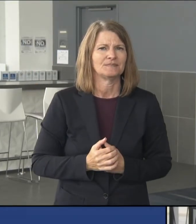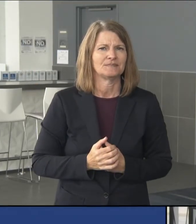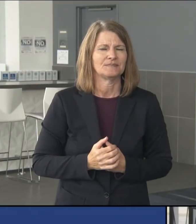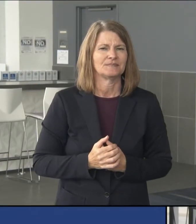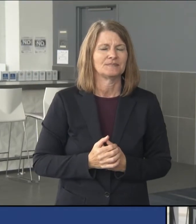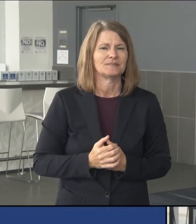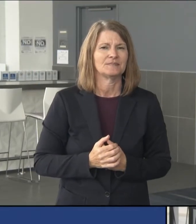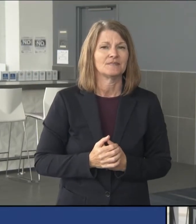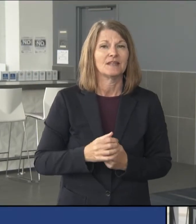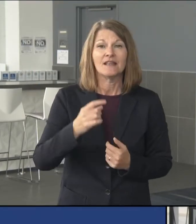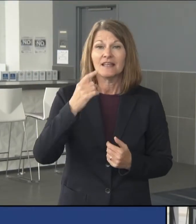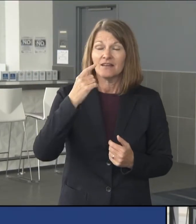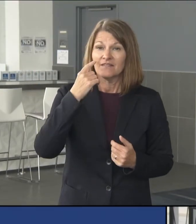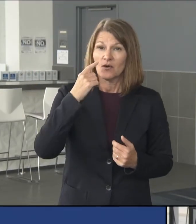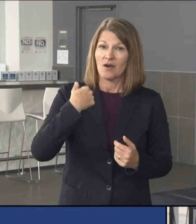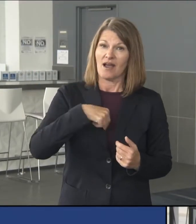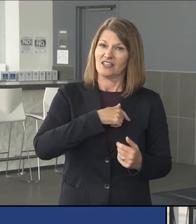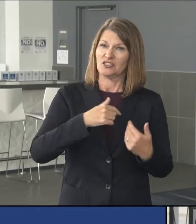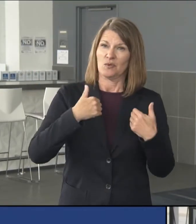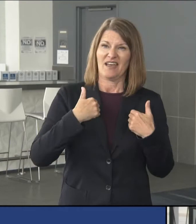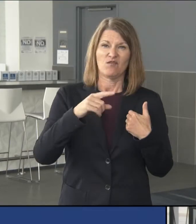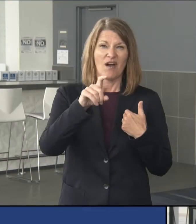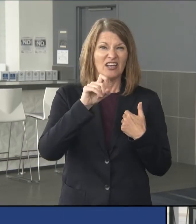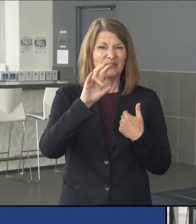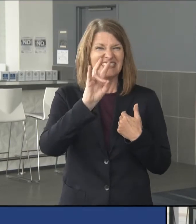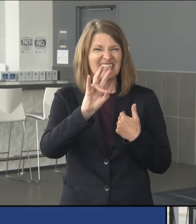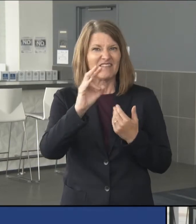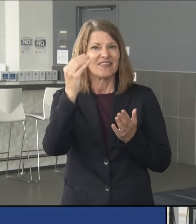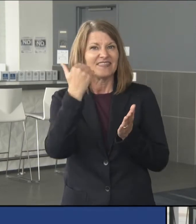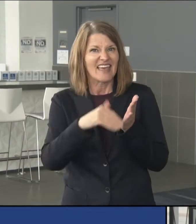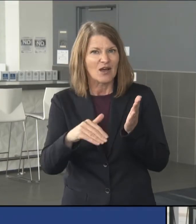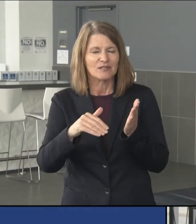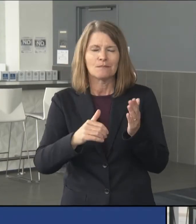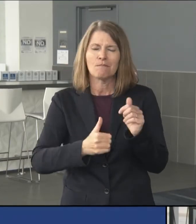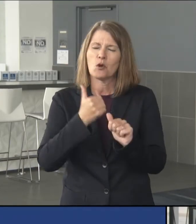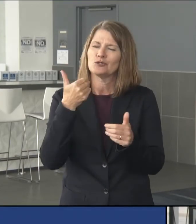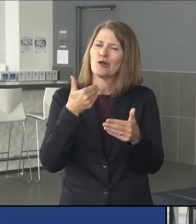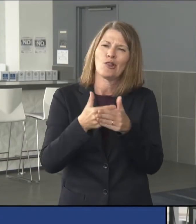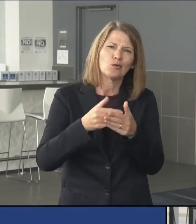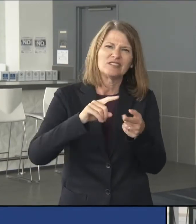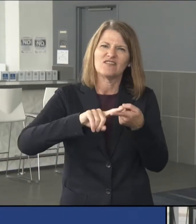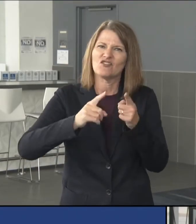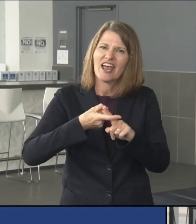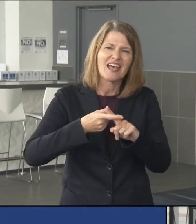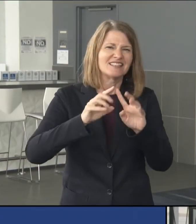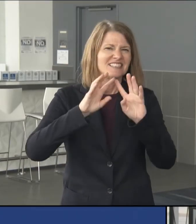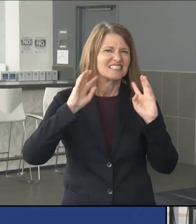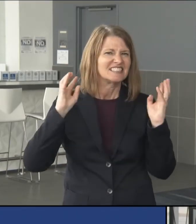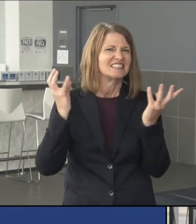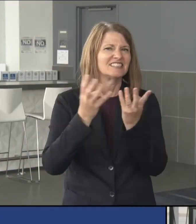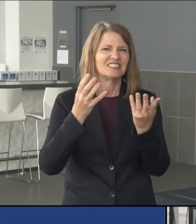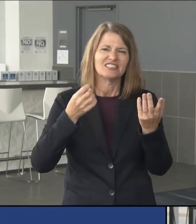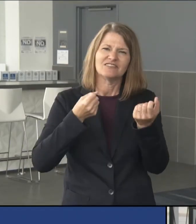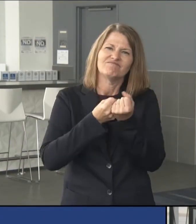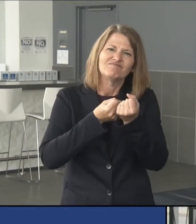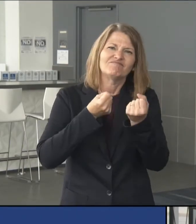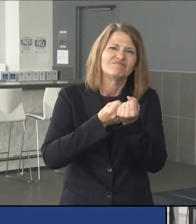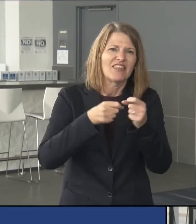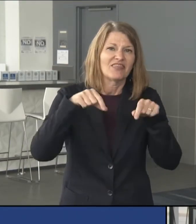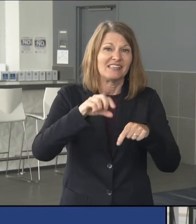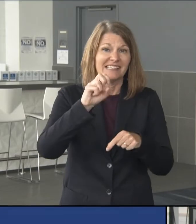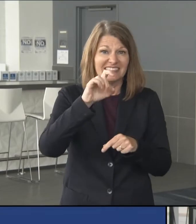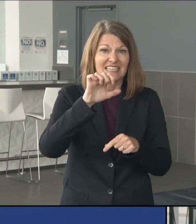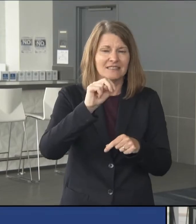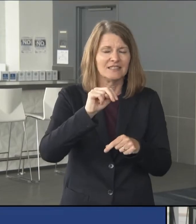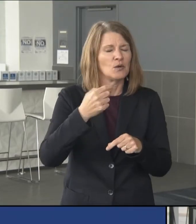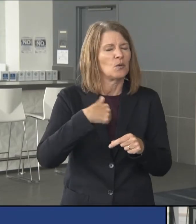In order to be able to have 107,000 of our closest friends cheering us on this season, we ask everyone